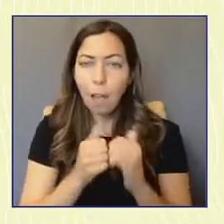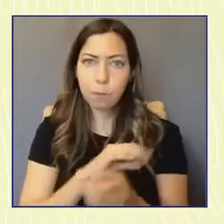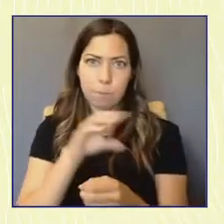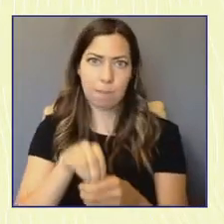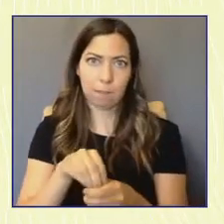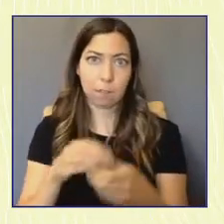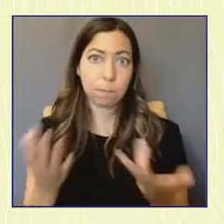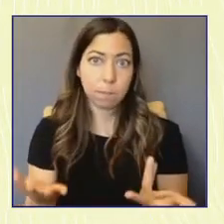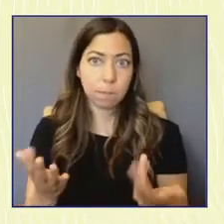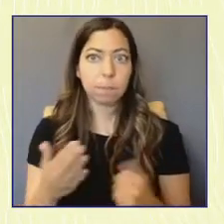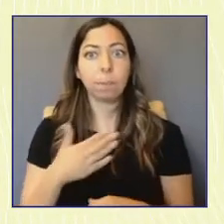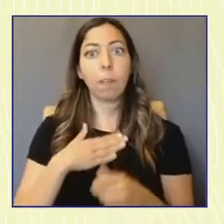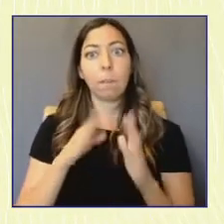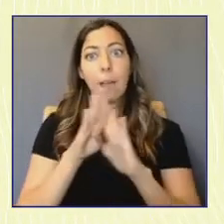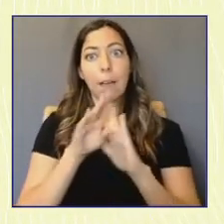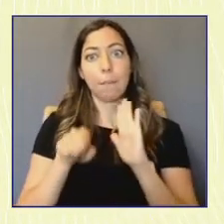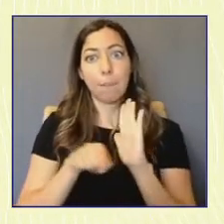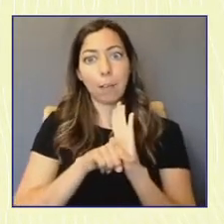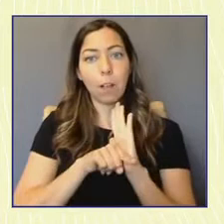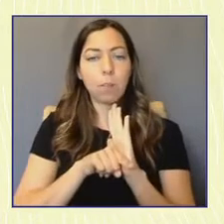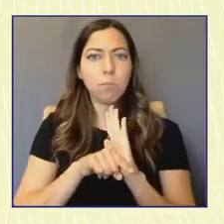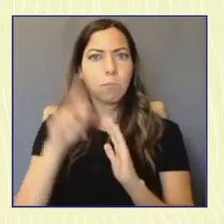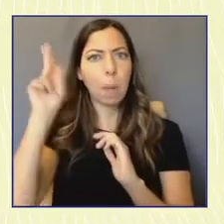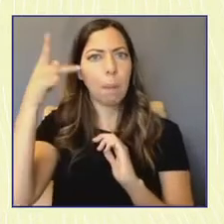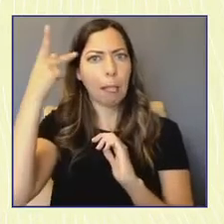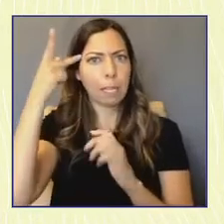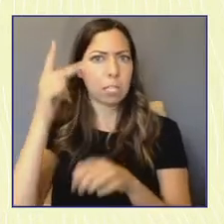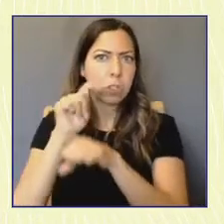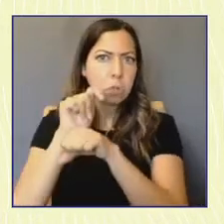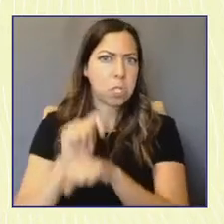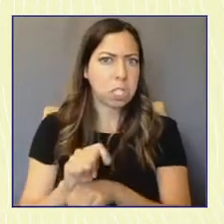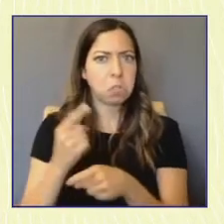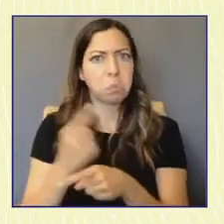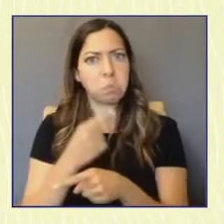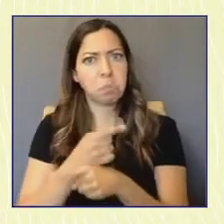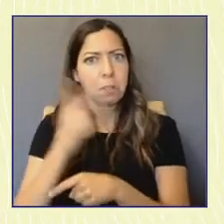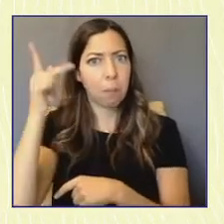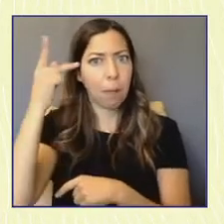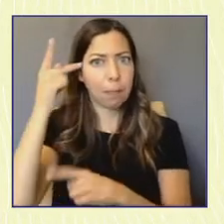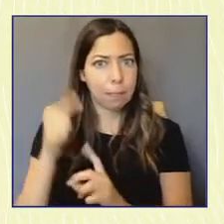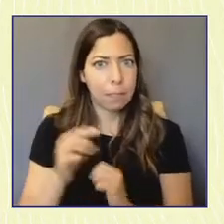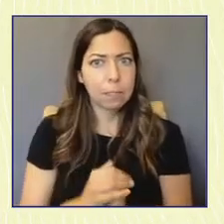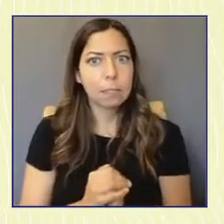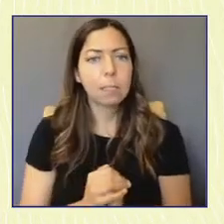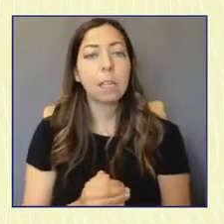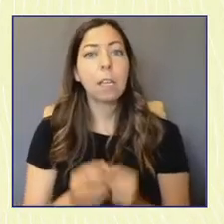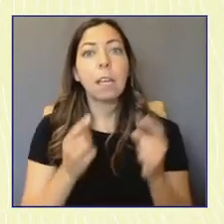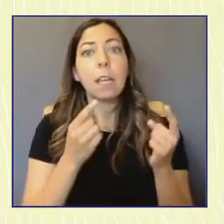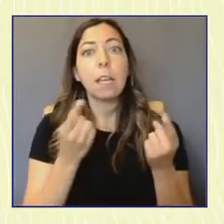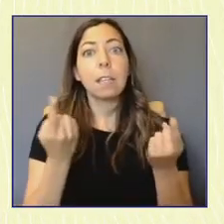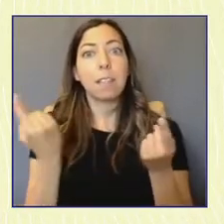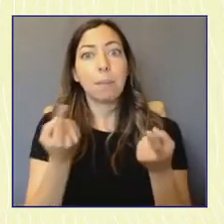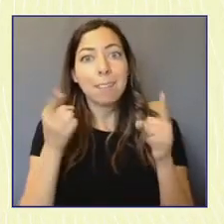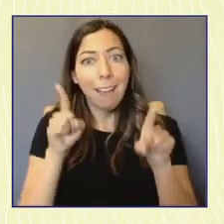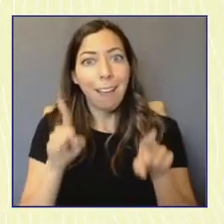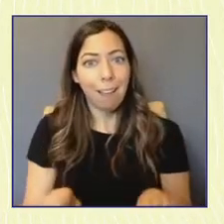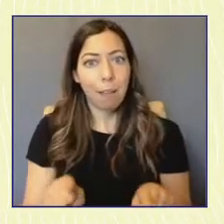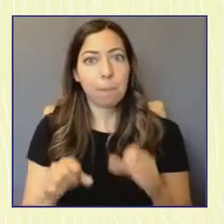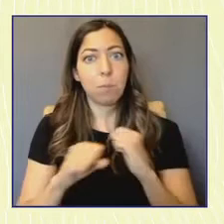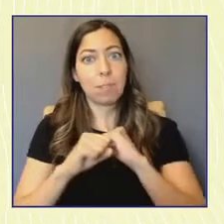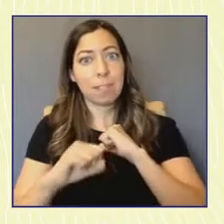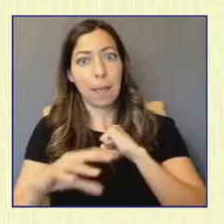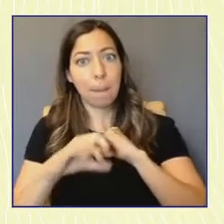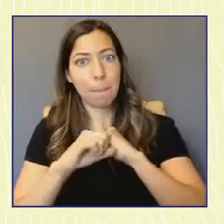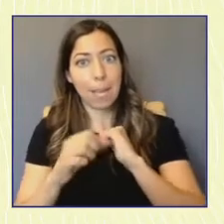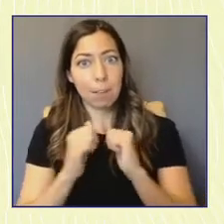background is in traditional politics and one thing that's for certain from traditional organizing campaign tactics is that when we say the